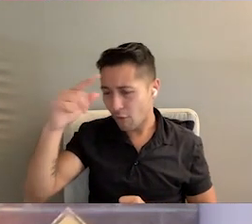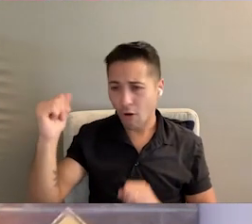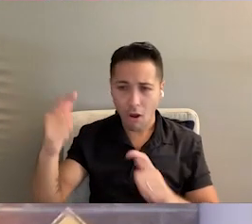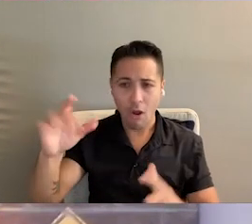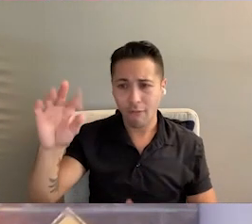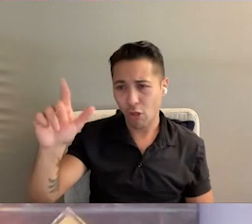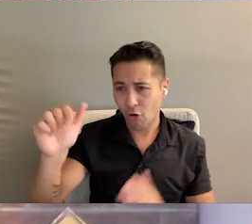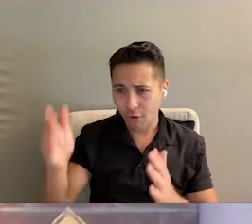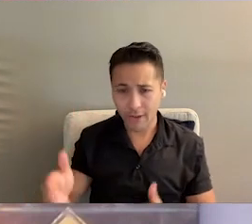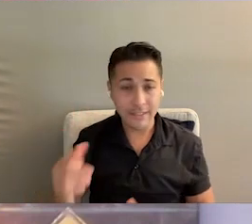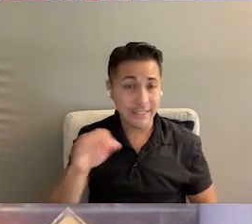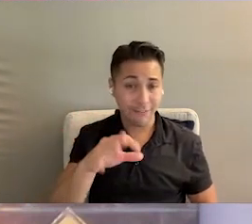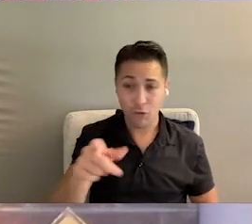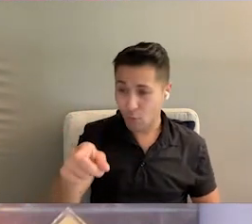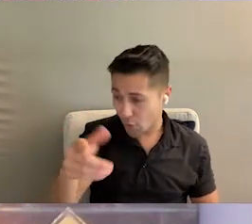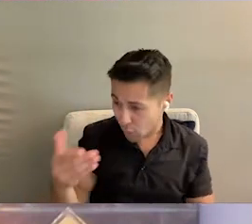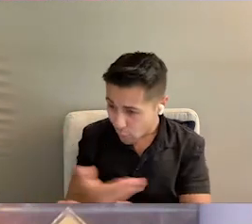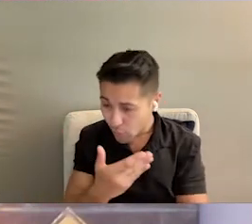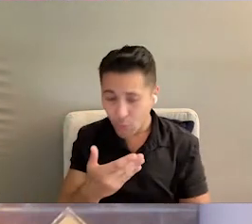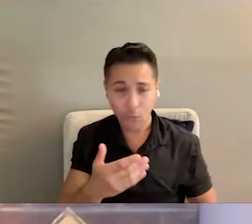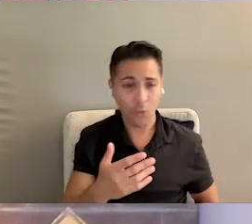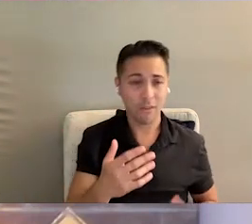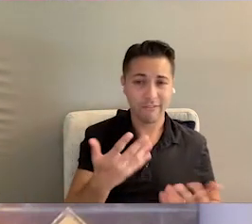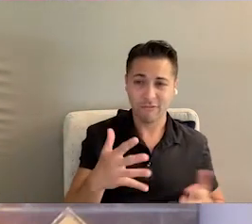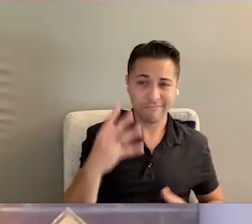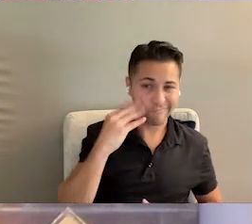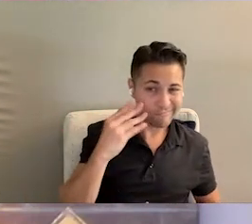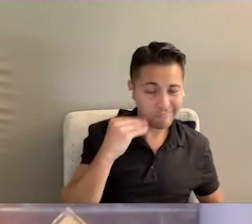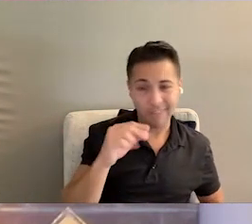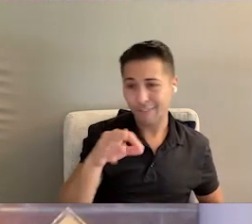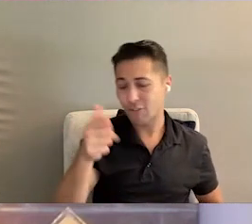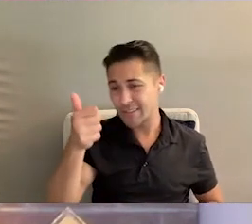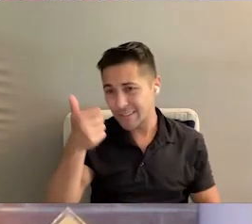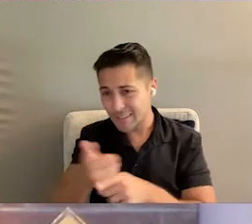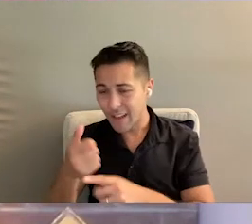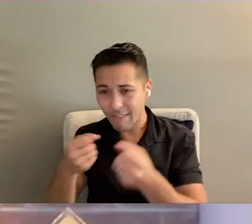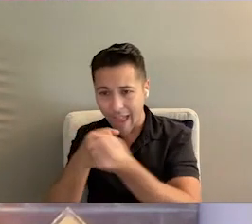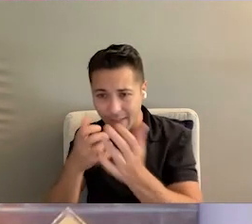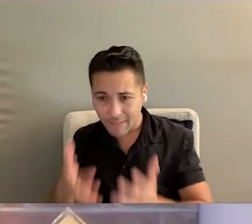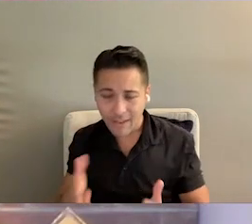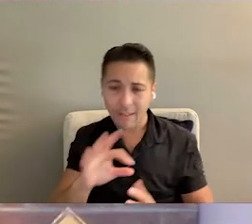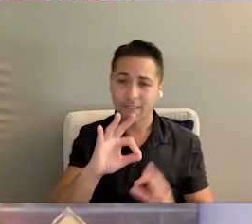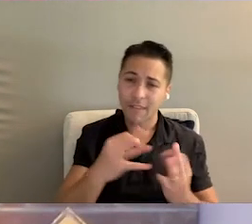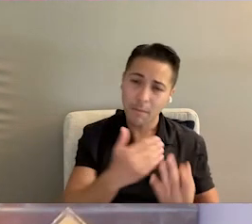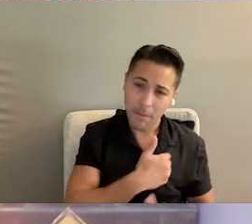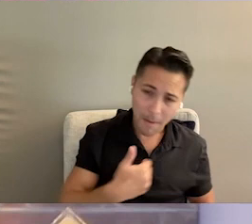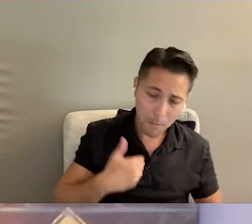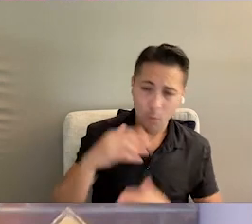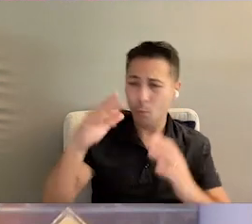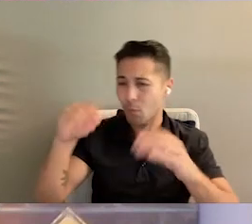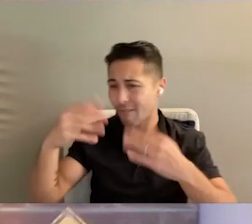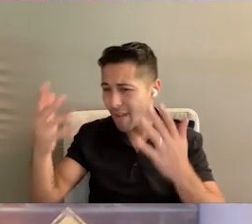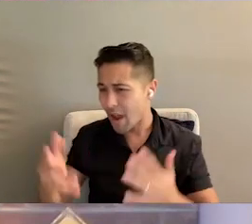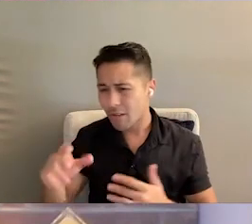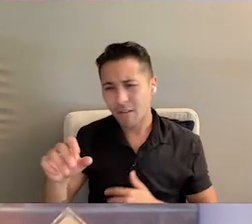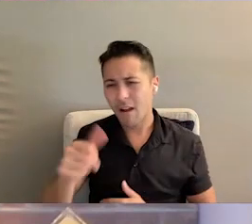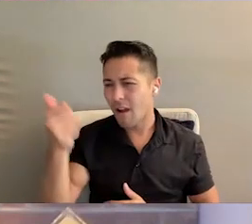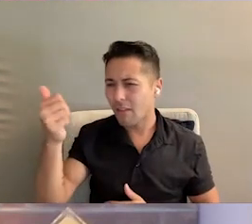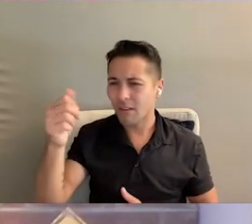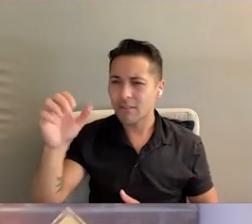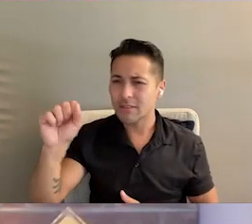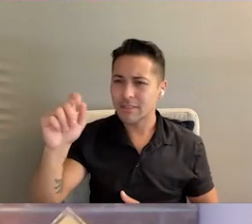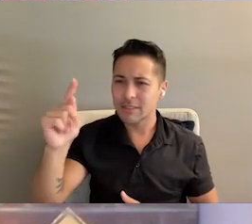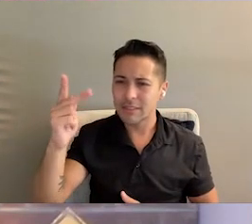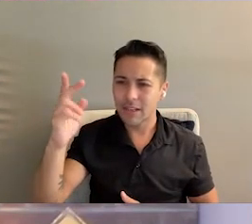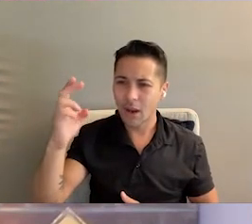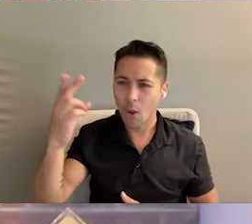Floridians. Whether you are new or a veteran attendee at the conference, if you're a self-advocate, a family member, a provider, or any other type of